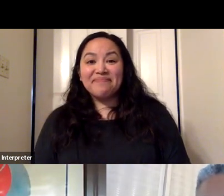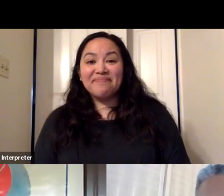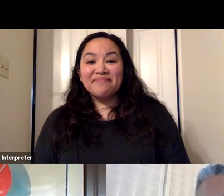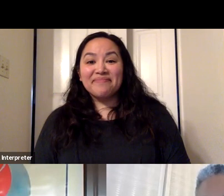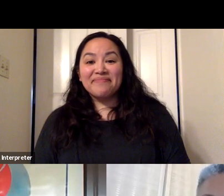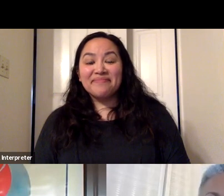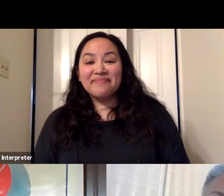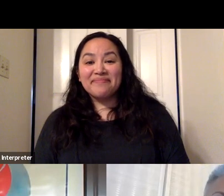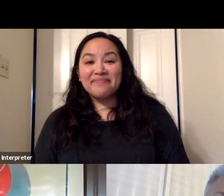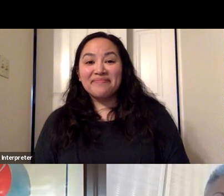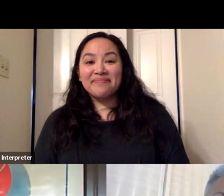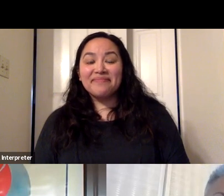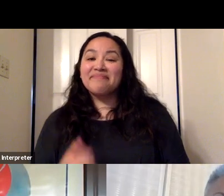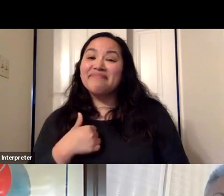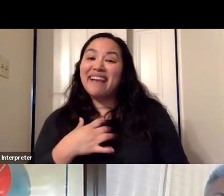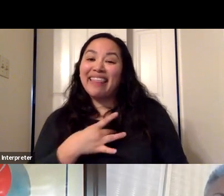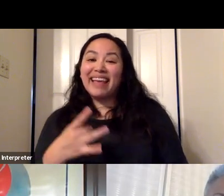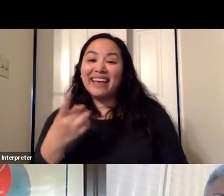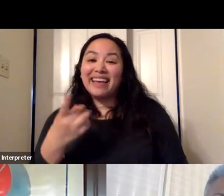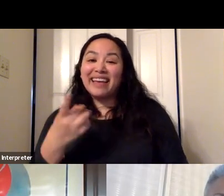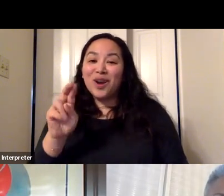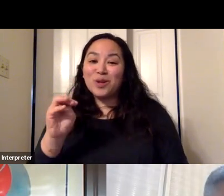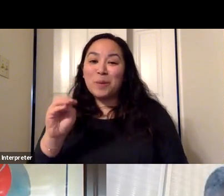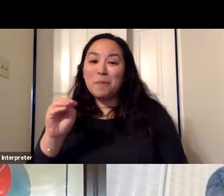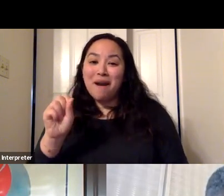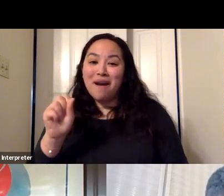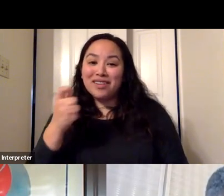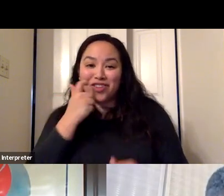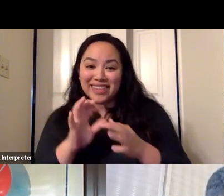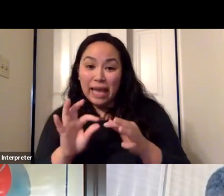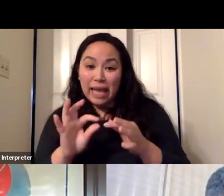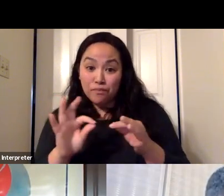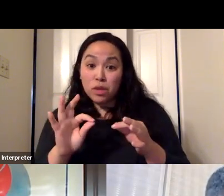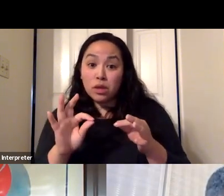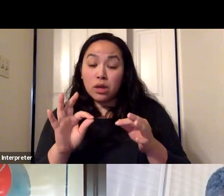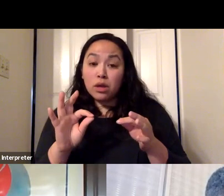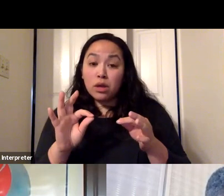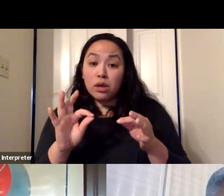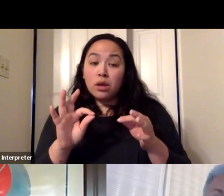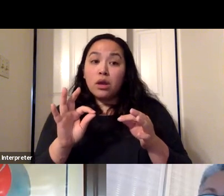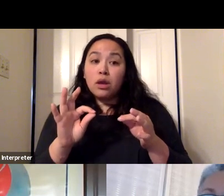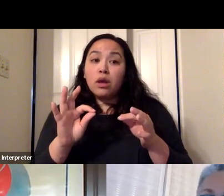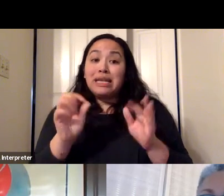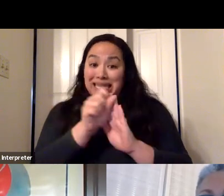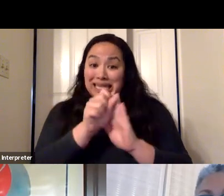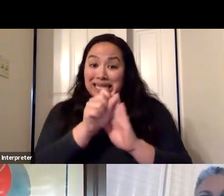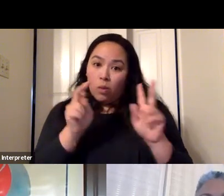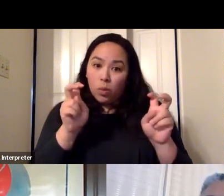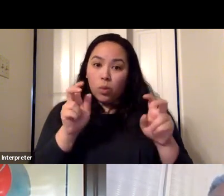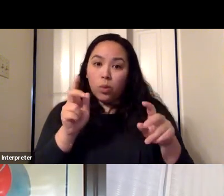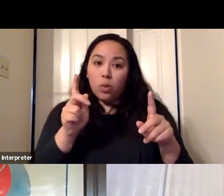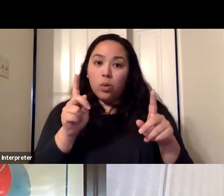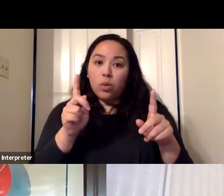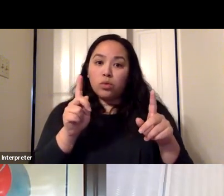Well, I liked what Dr. Moss just said. You know, restrictions will start to loosen up. But I think that makes